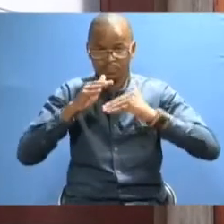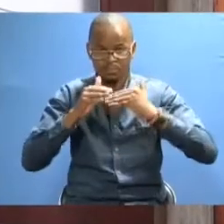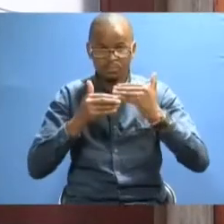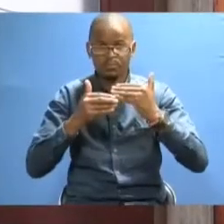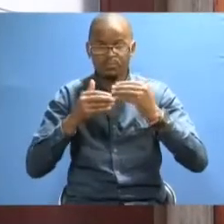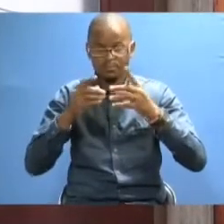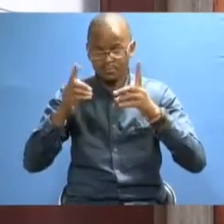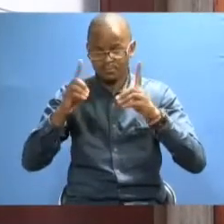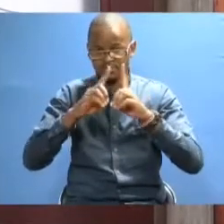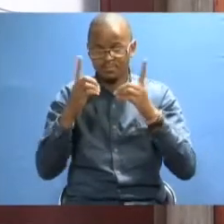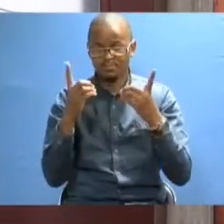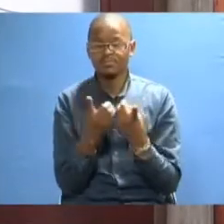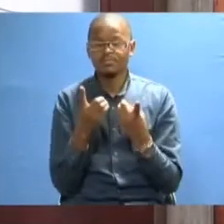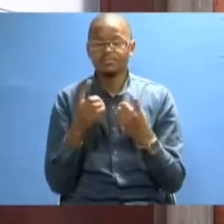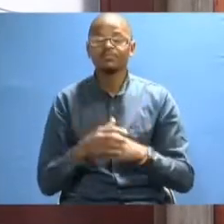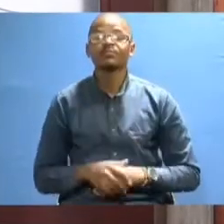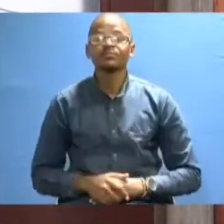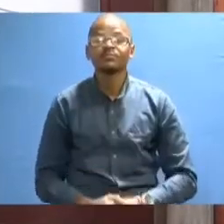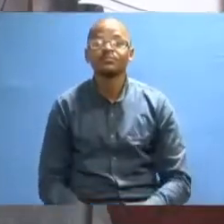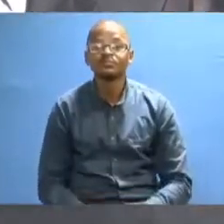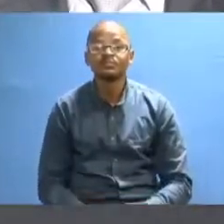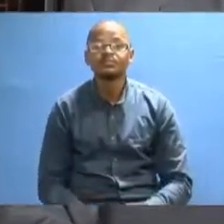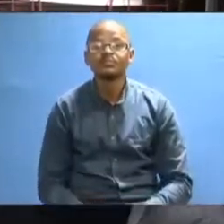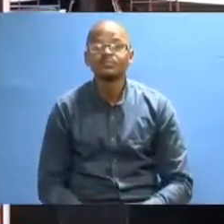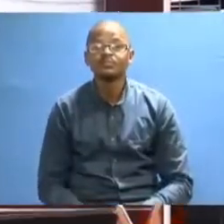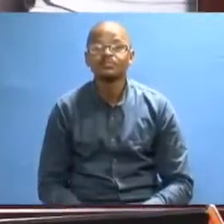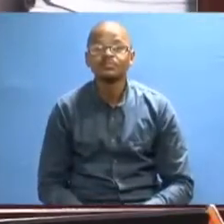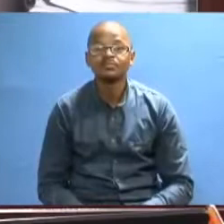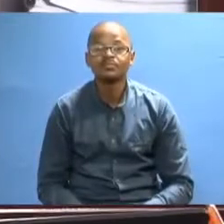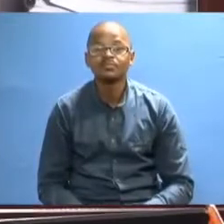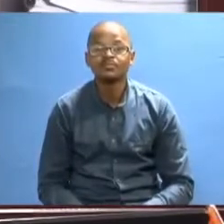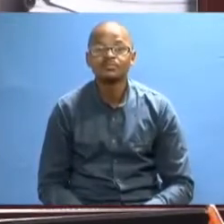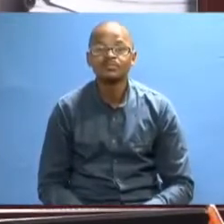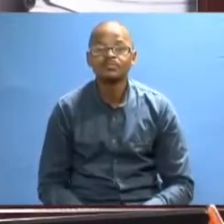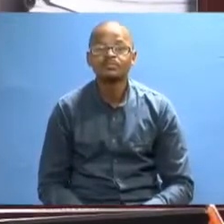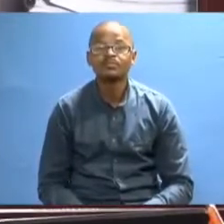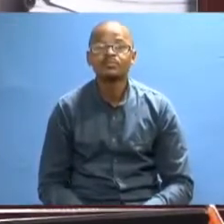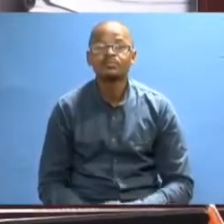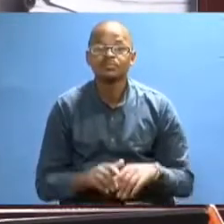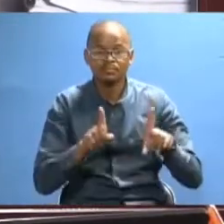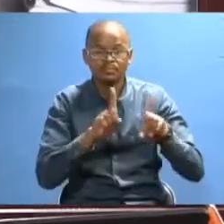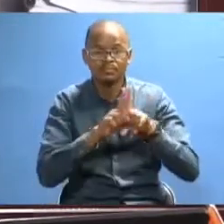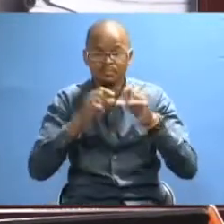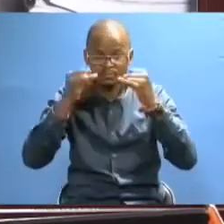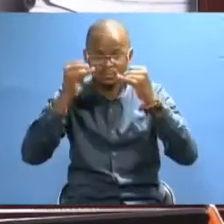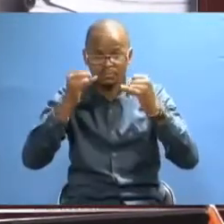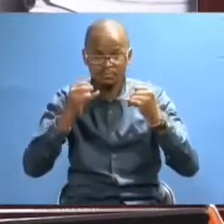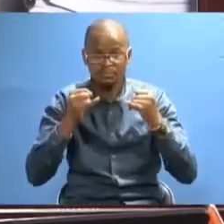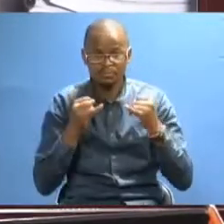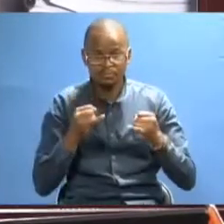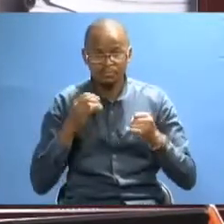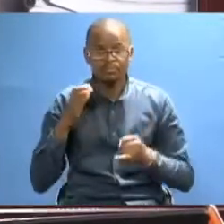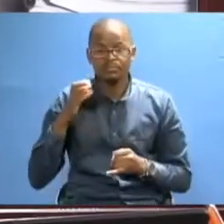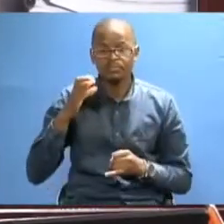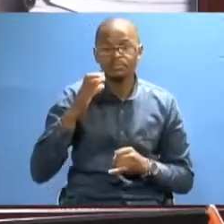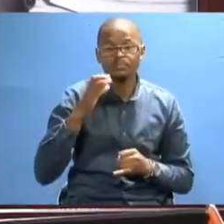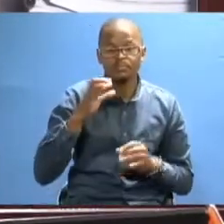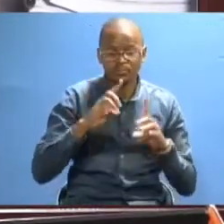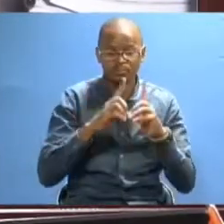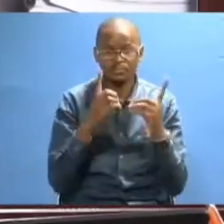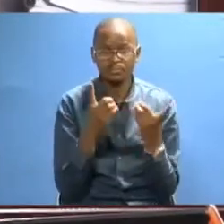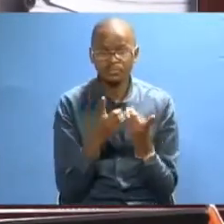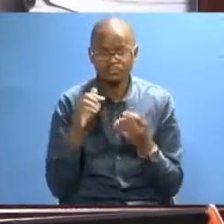you all in the Department. Thank you. May I also introduce the chair